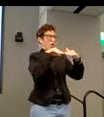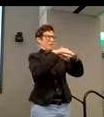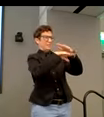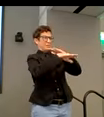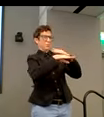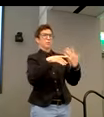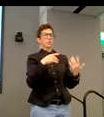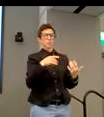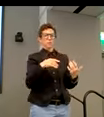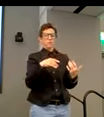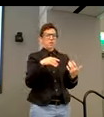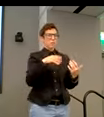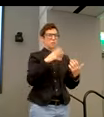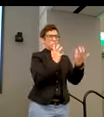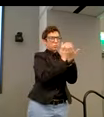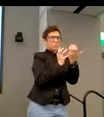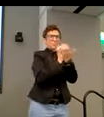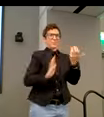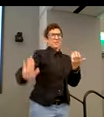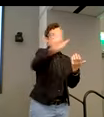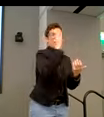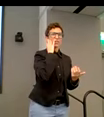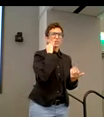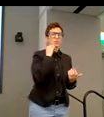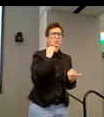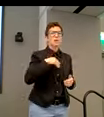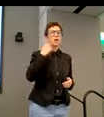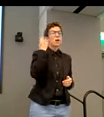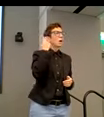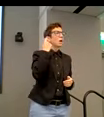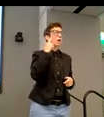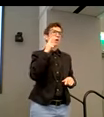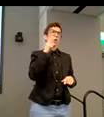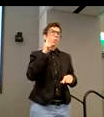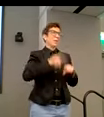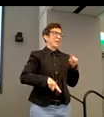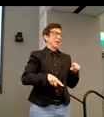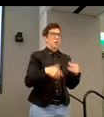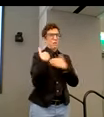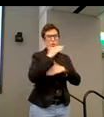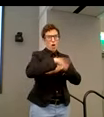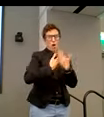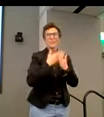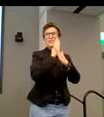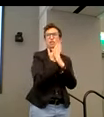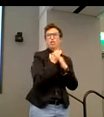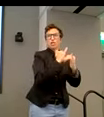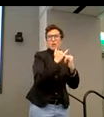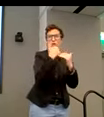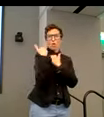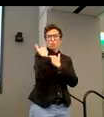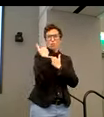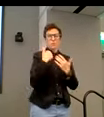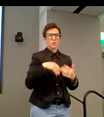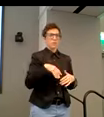on accessible experiences. And of course, right, we understand that we can't take ownership and all of that, right? It's a shared ownership. If it was only on one team,